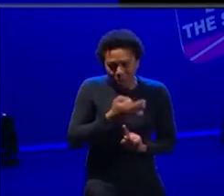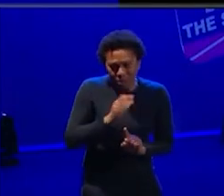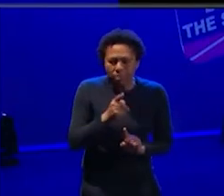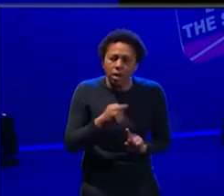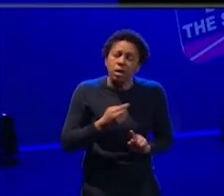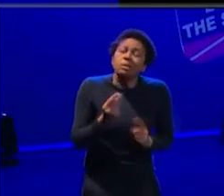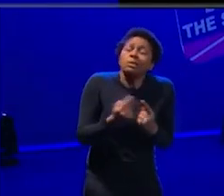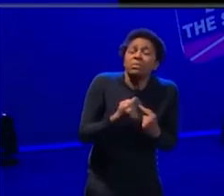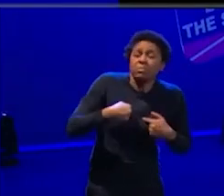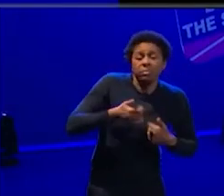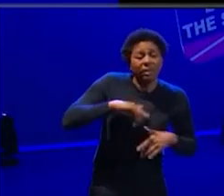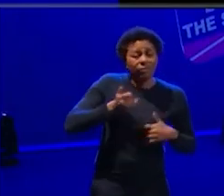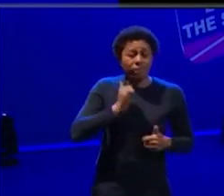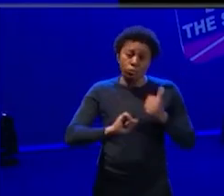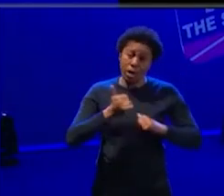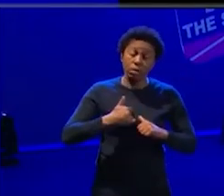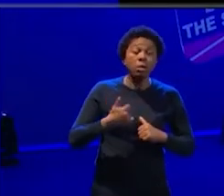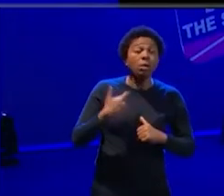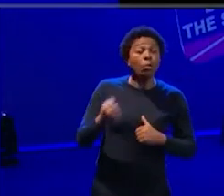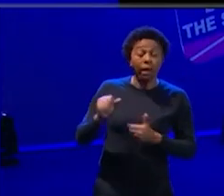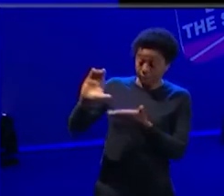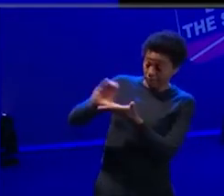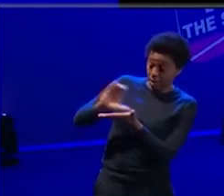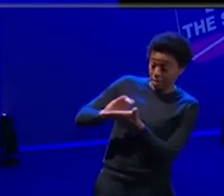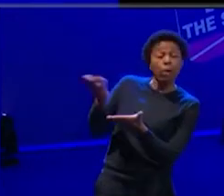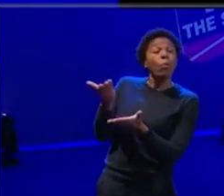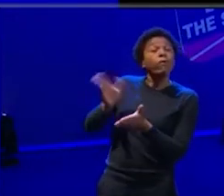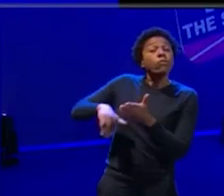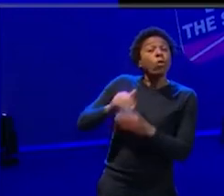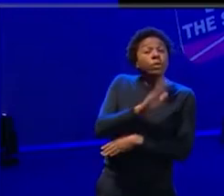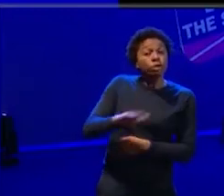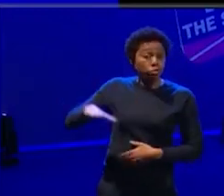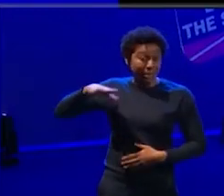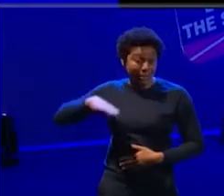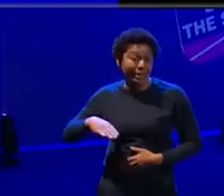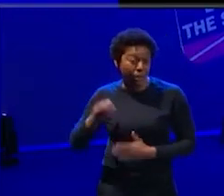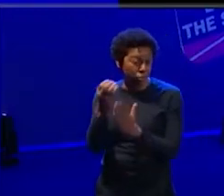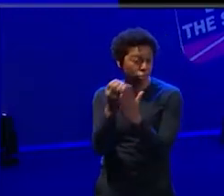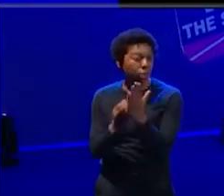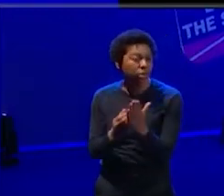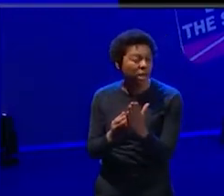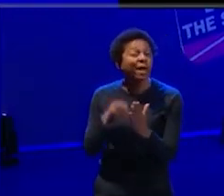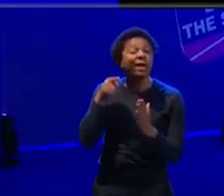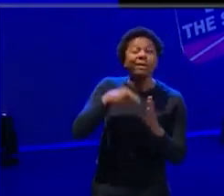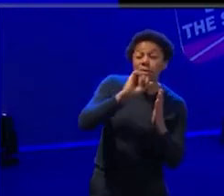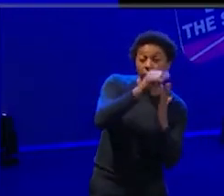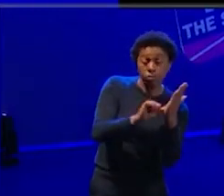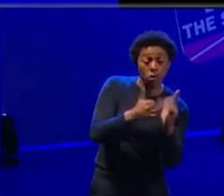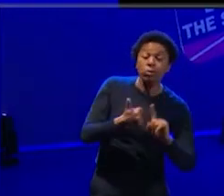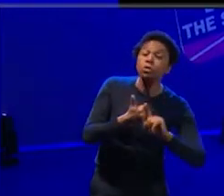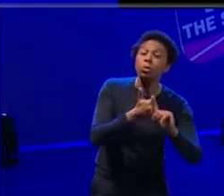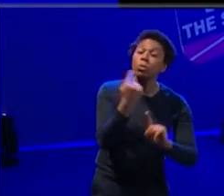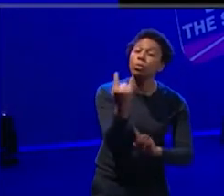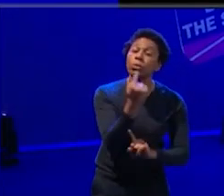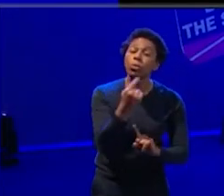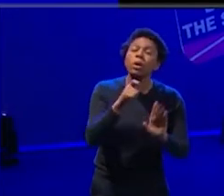we have, uh, funding from children in need and we've had it for 12 years and it's a program that supports young people who have, um,